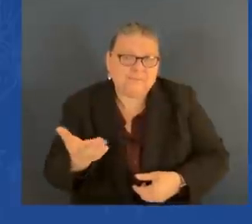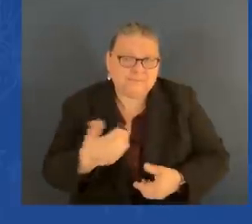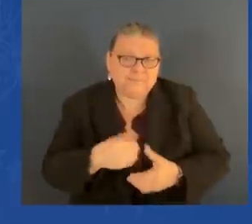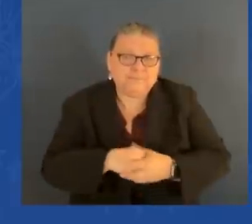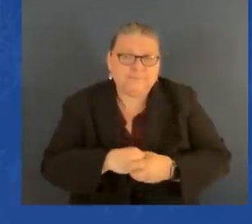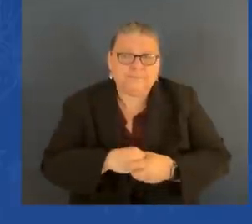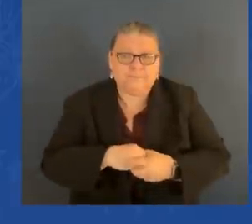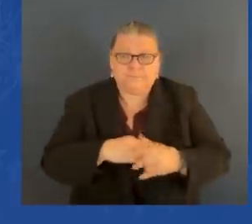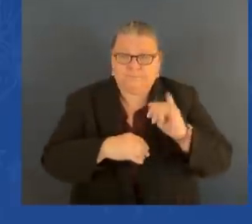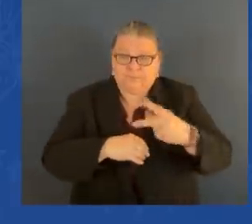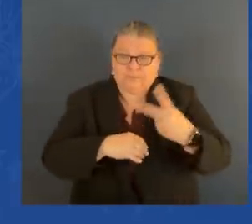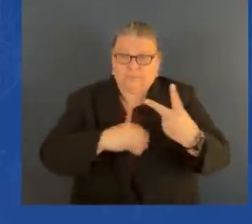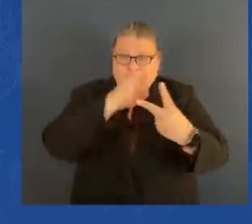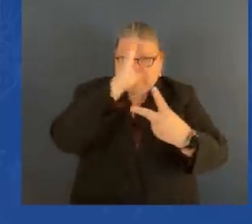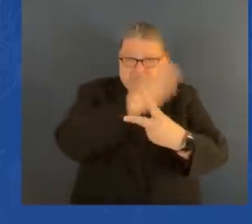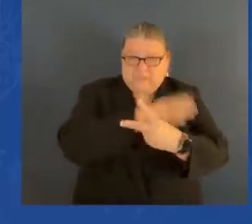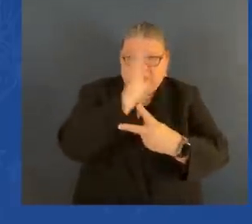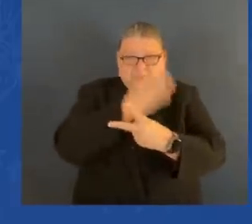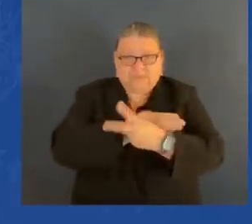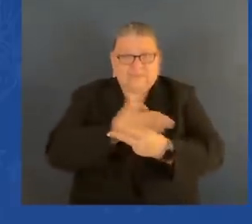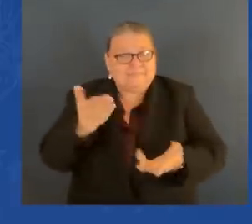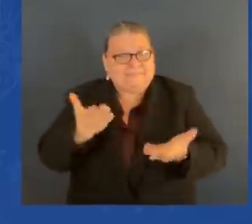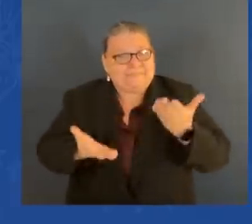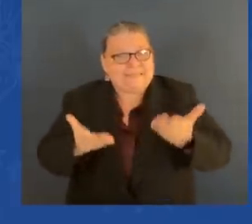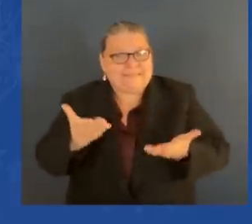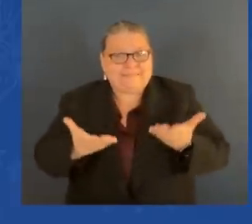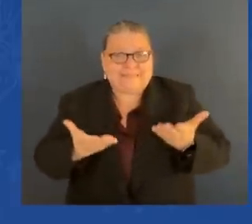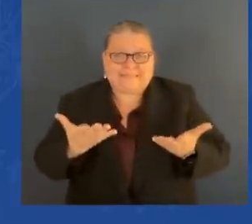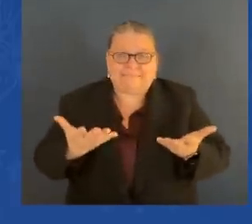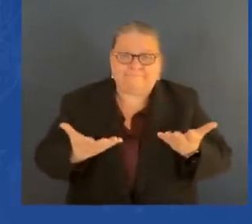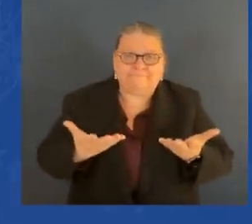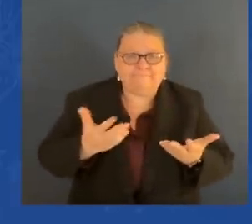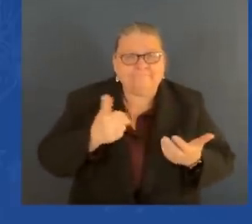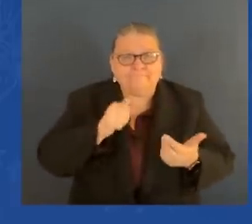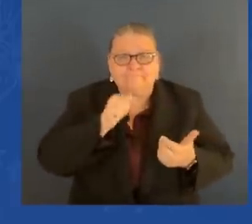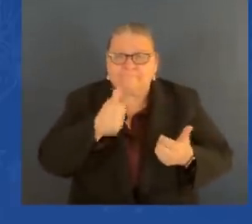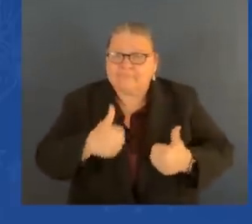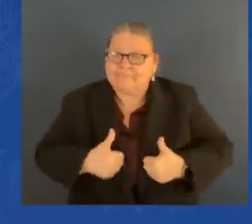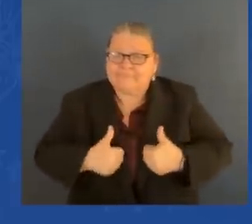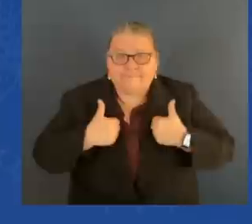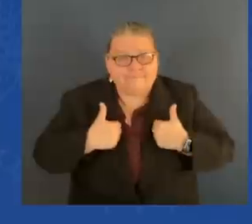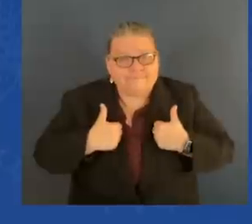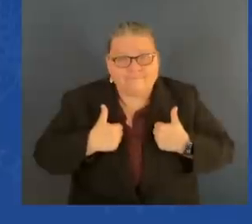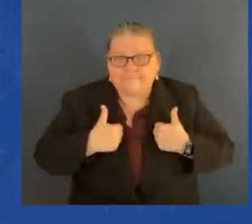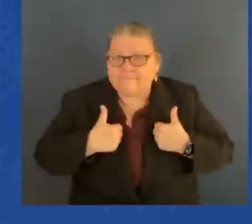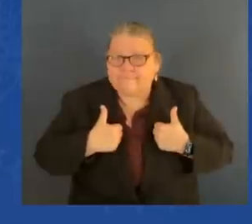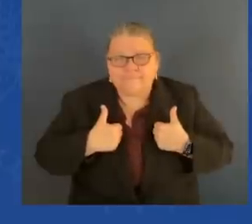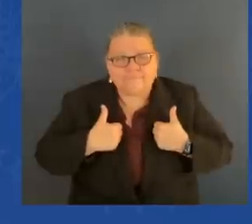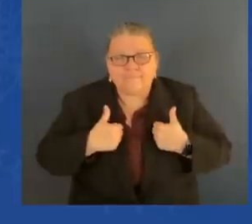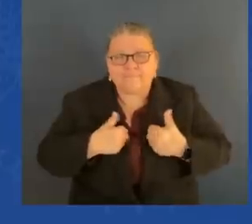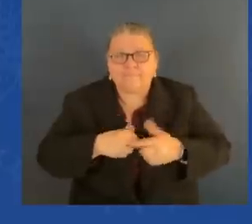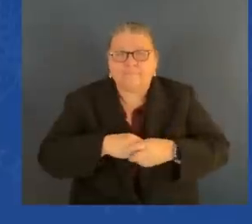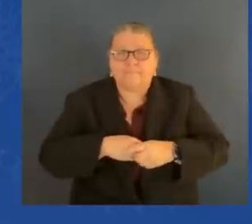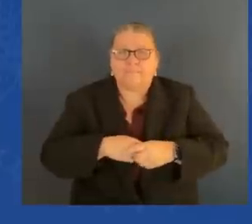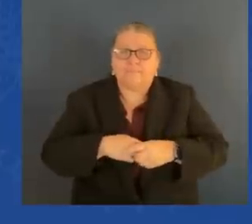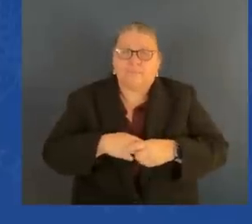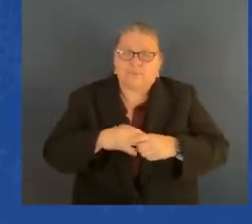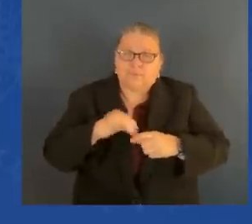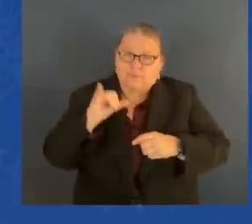And, you know, the last thing I wanted to do was go to the United States Senate after that.